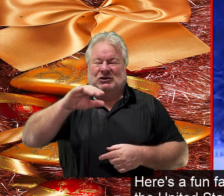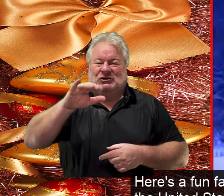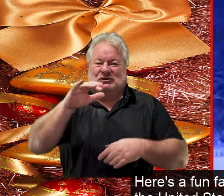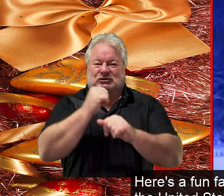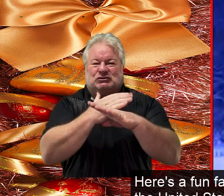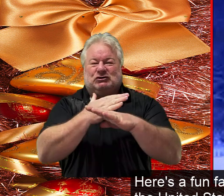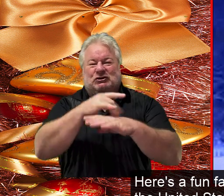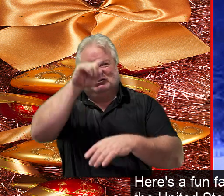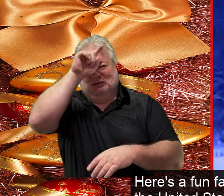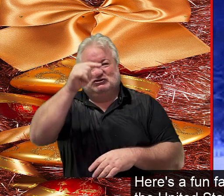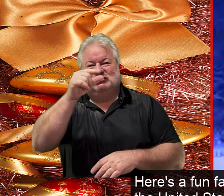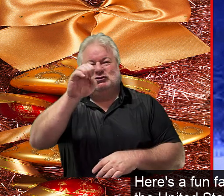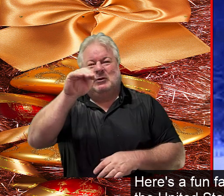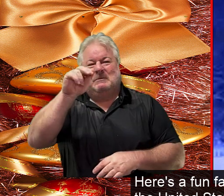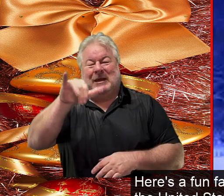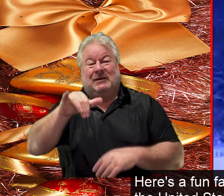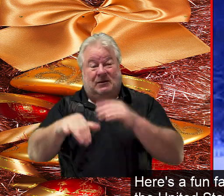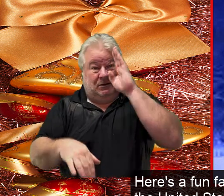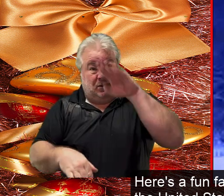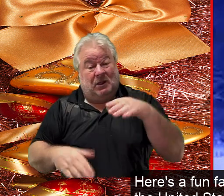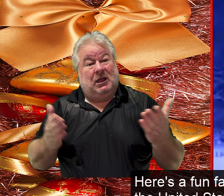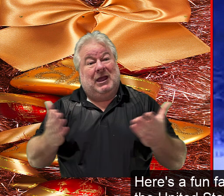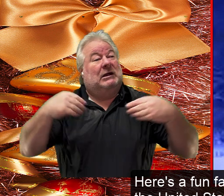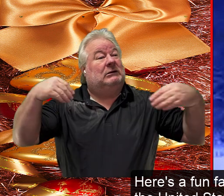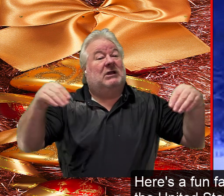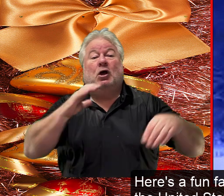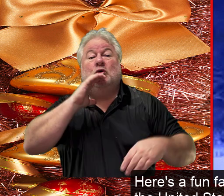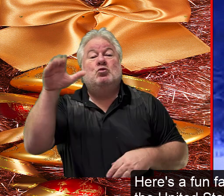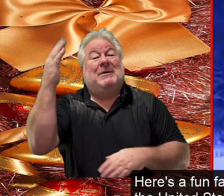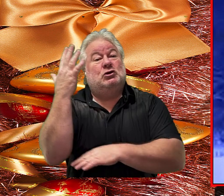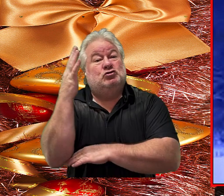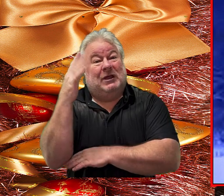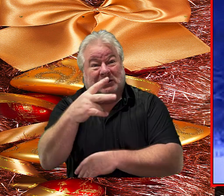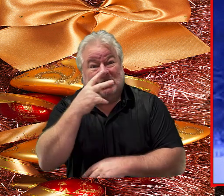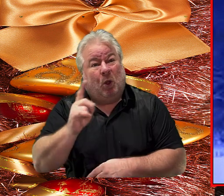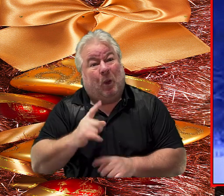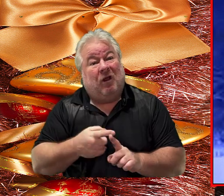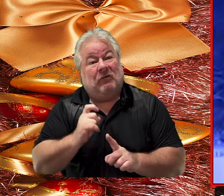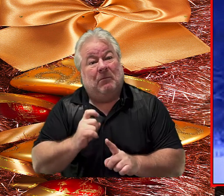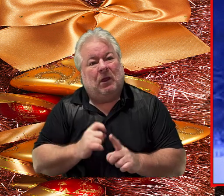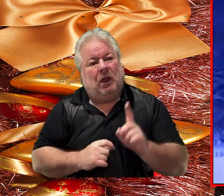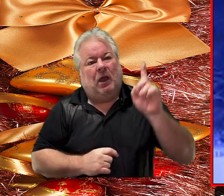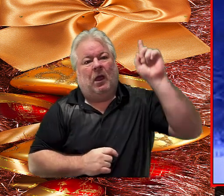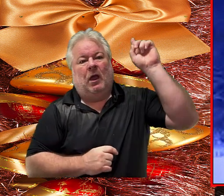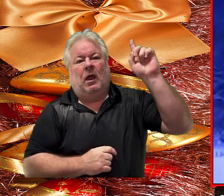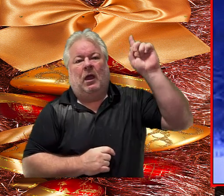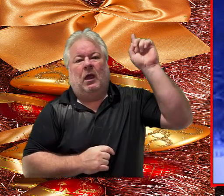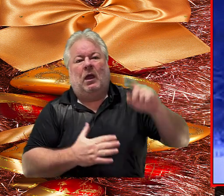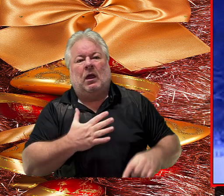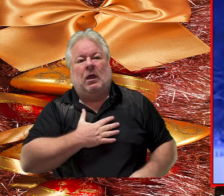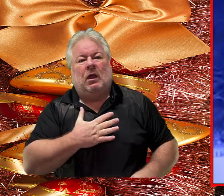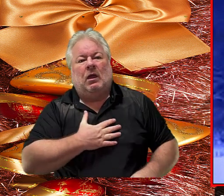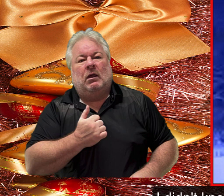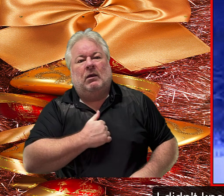many christmas trees sold in the united states come from canada